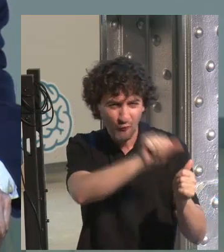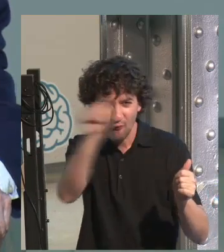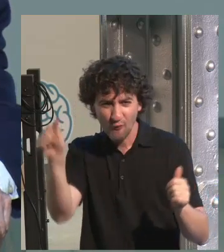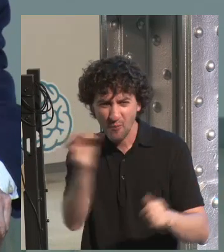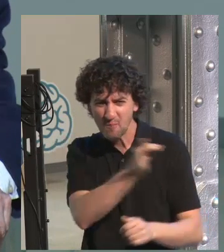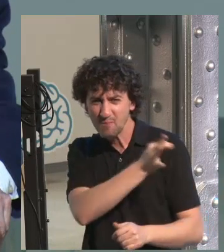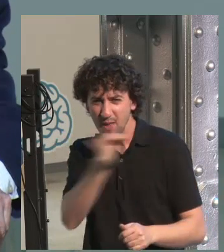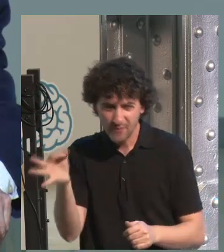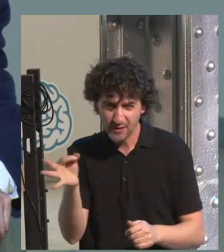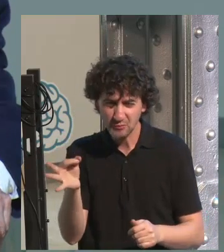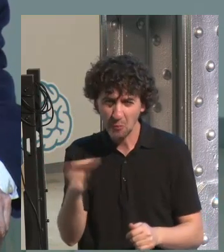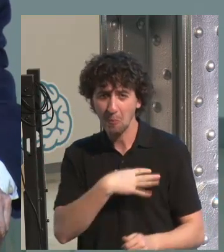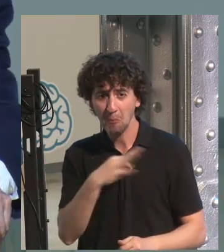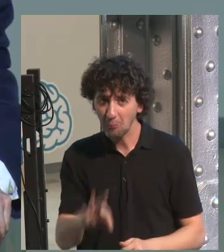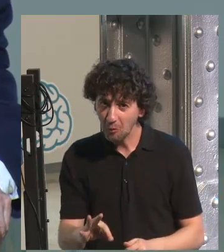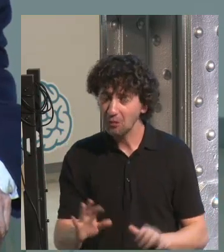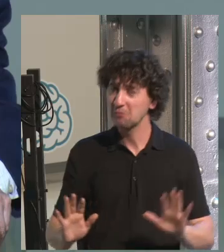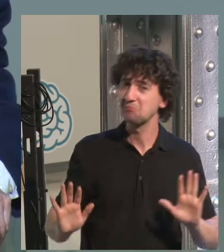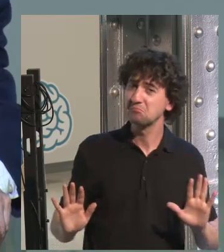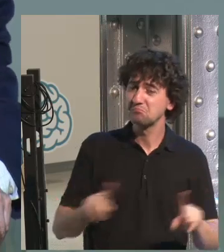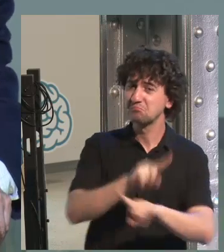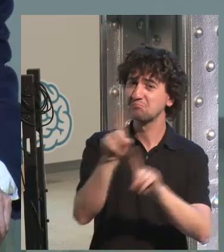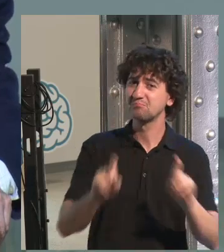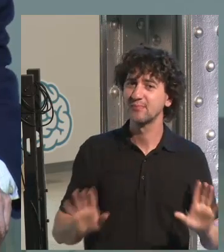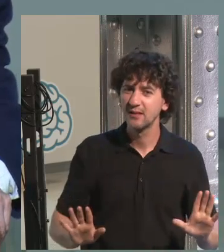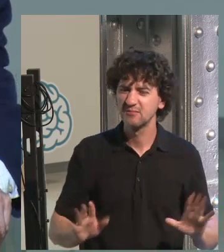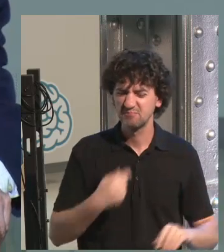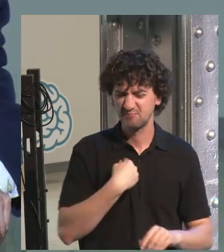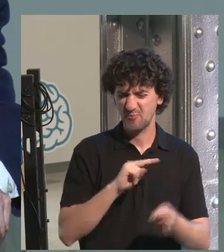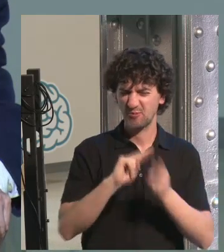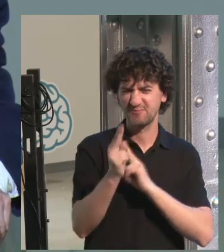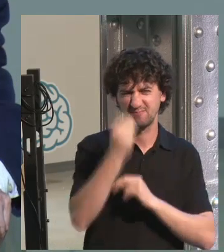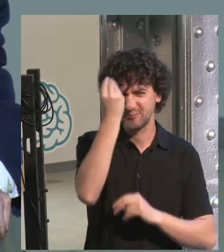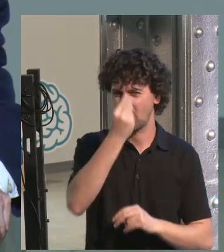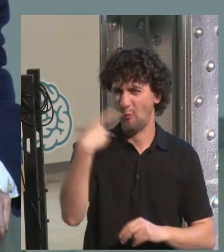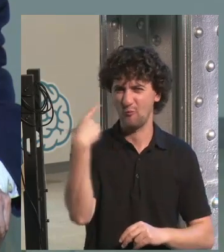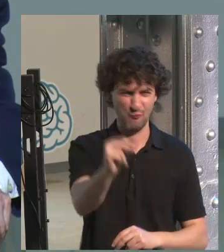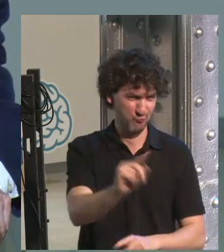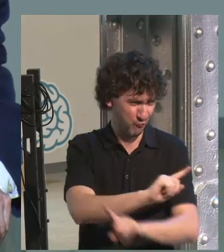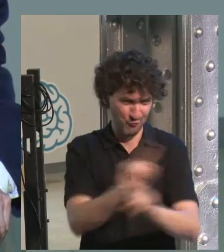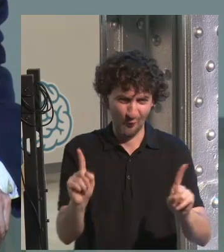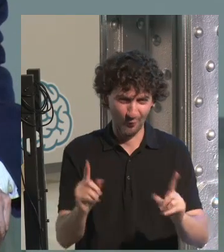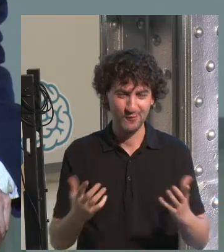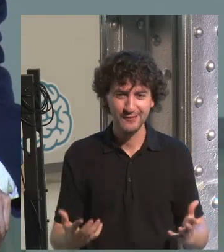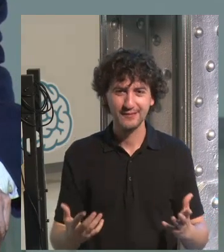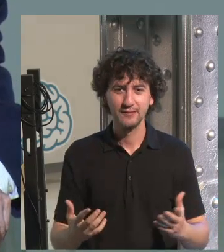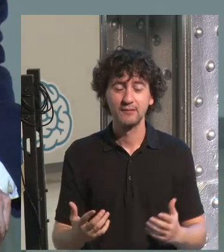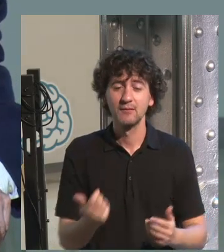all following the attention, following my presentation at this circadian time? No, of course.